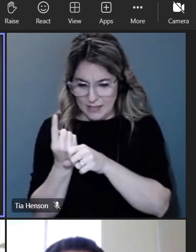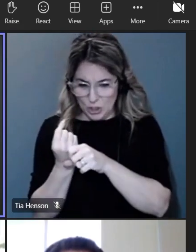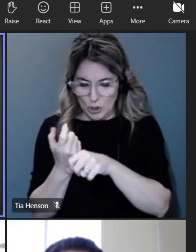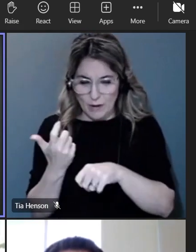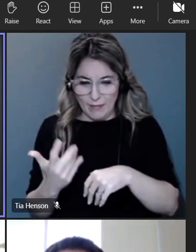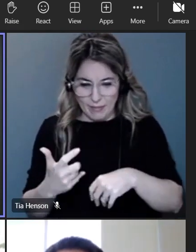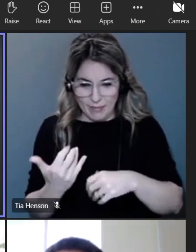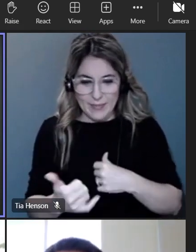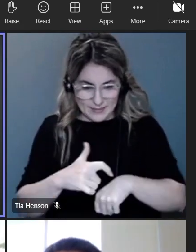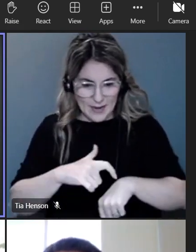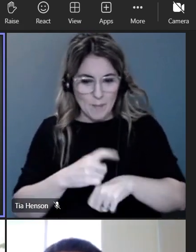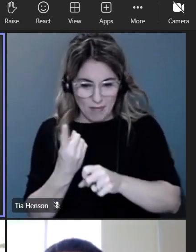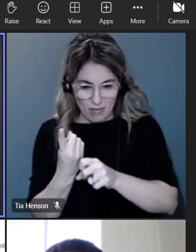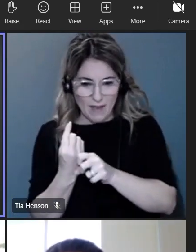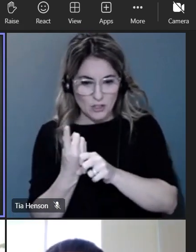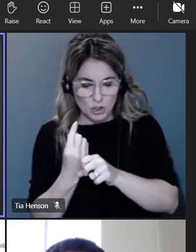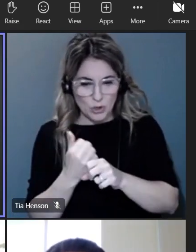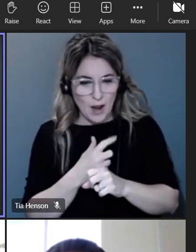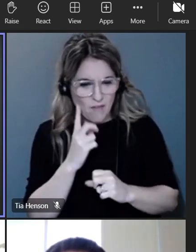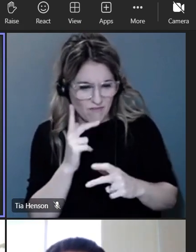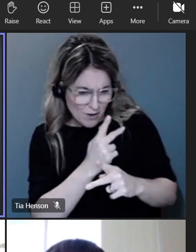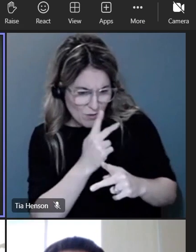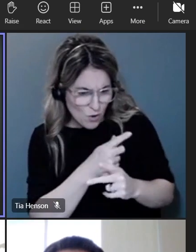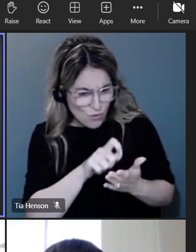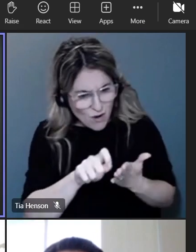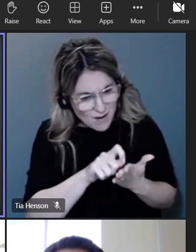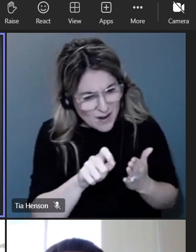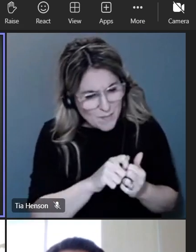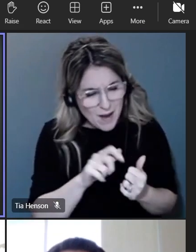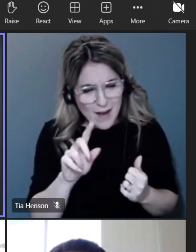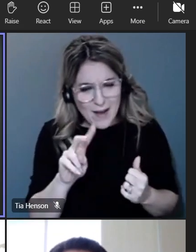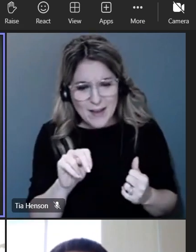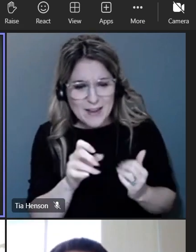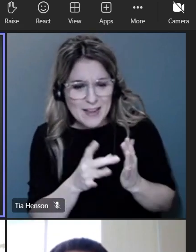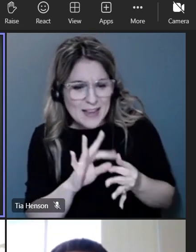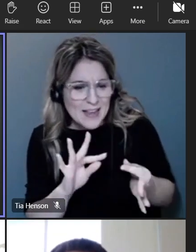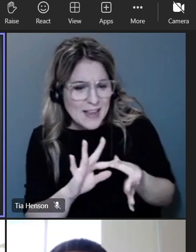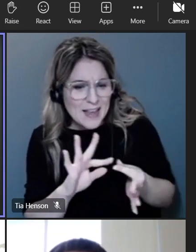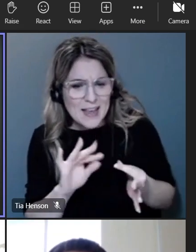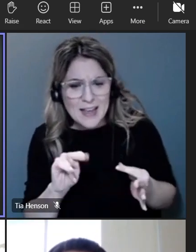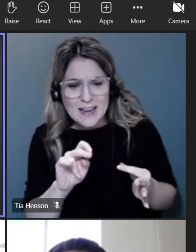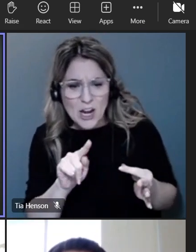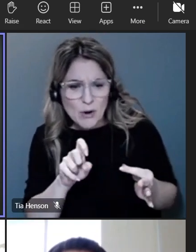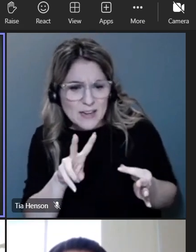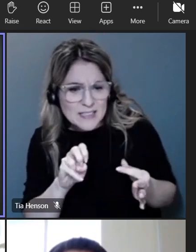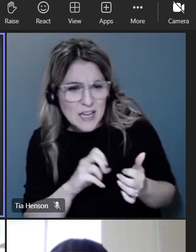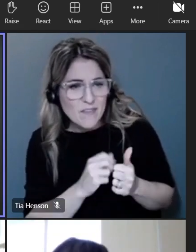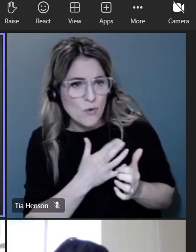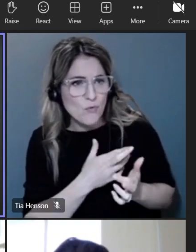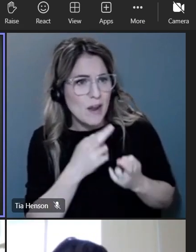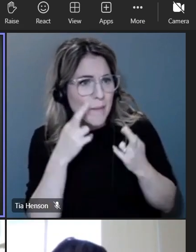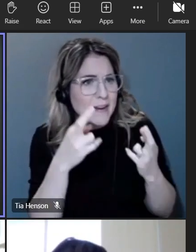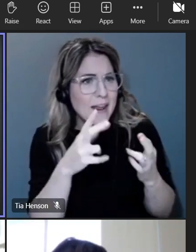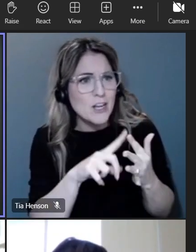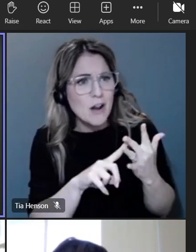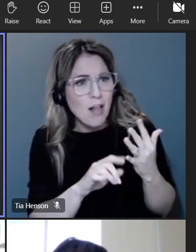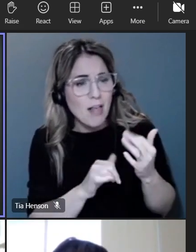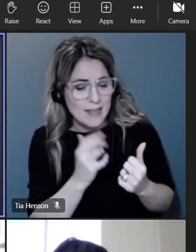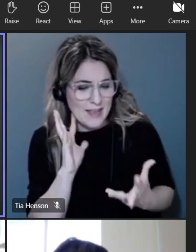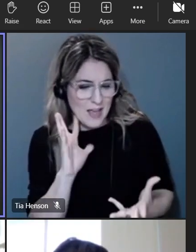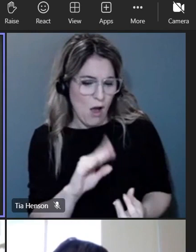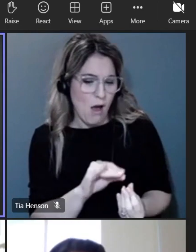time I was figuring out like I was writing my narrative I was getting my recommendations I was getting everything together but